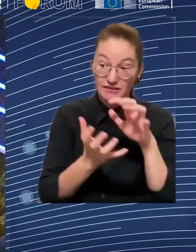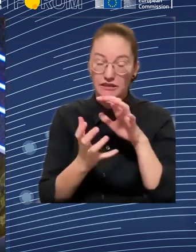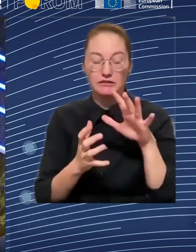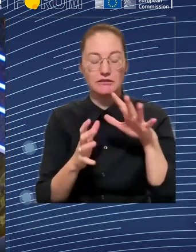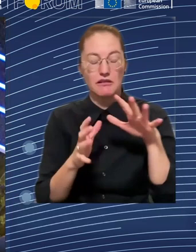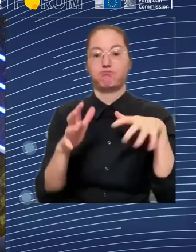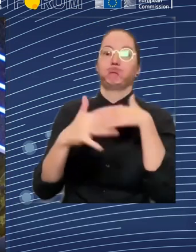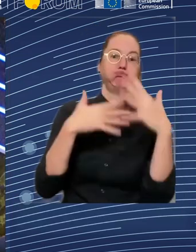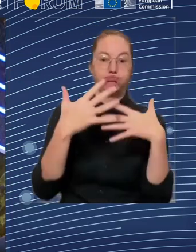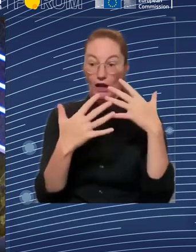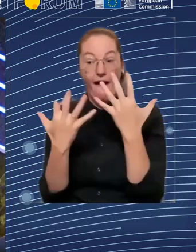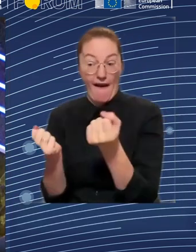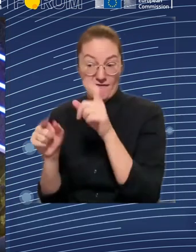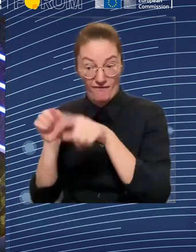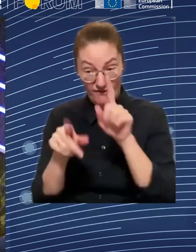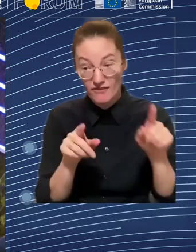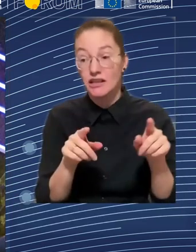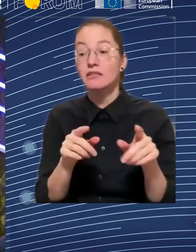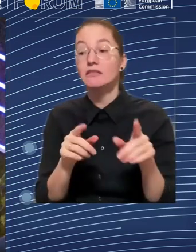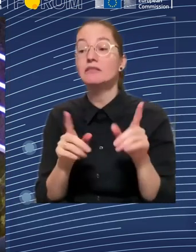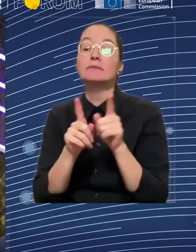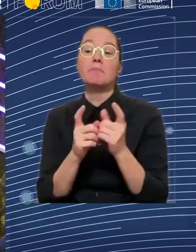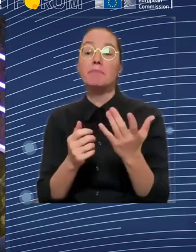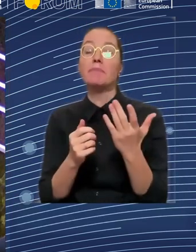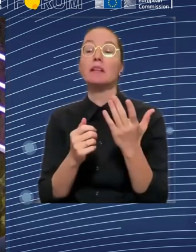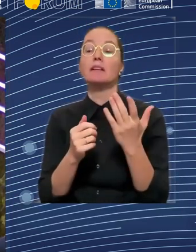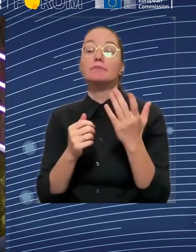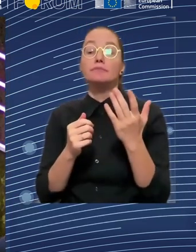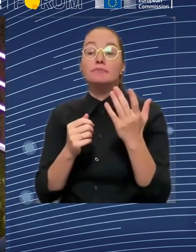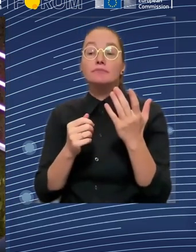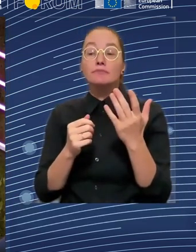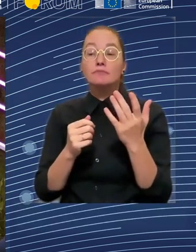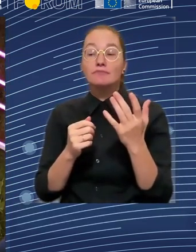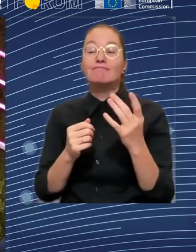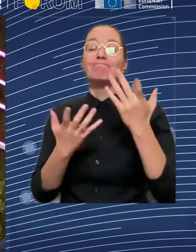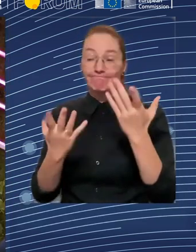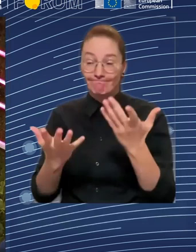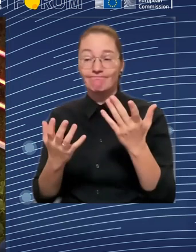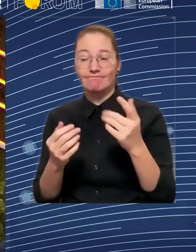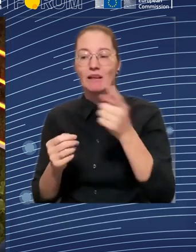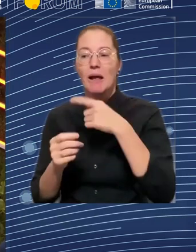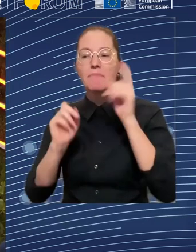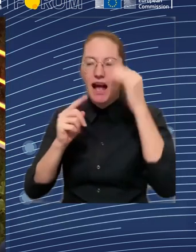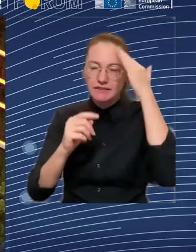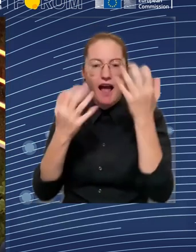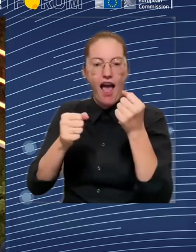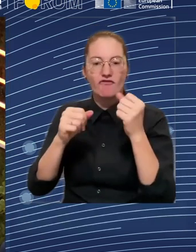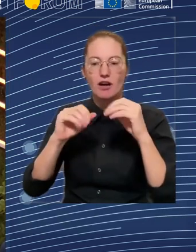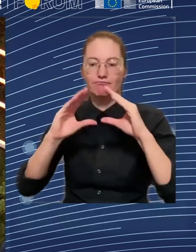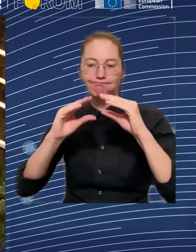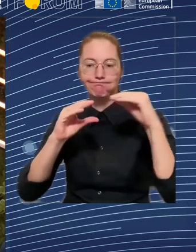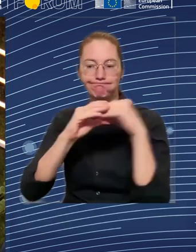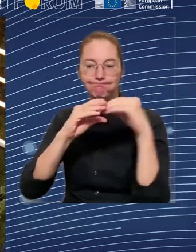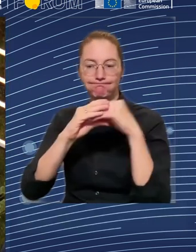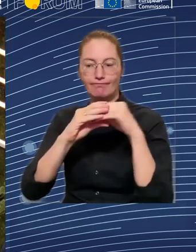the European working population declining by one million every single year. That's a big city, basically speaking. Every